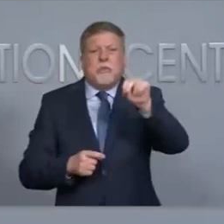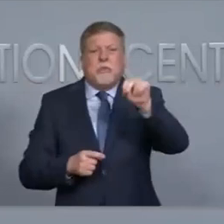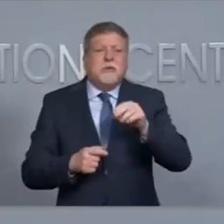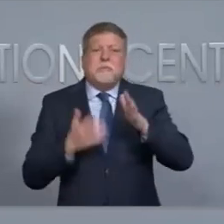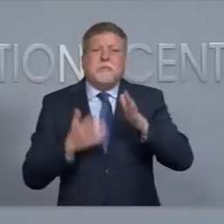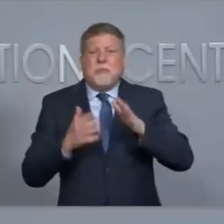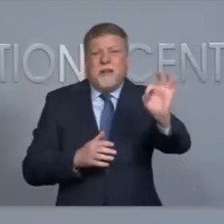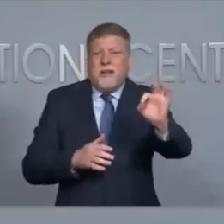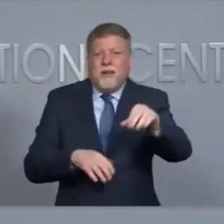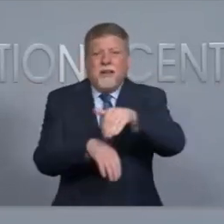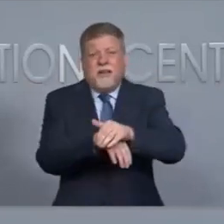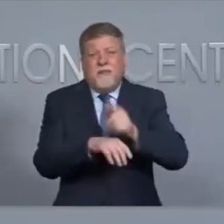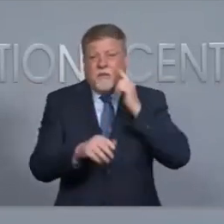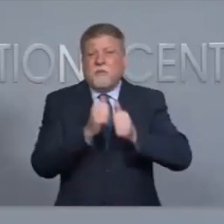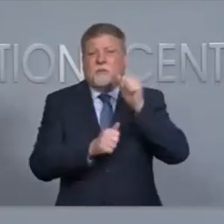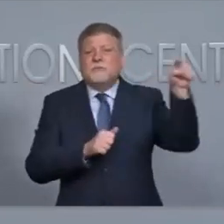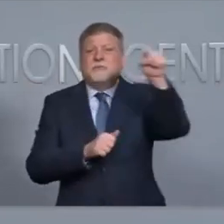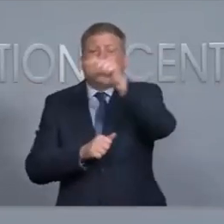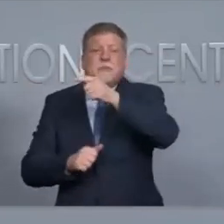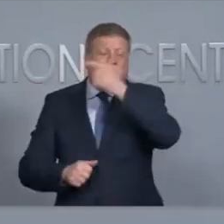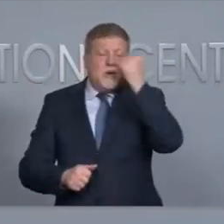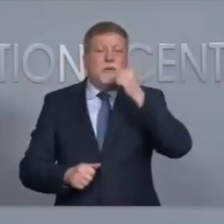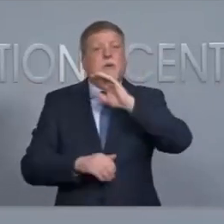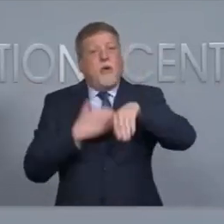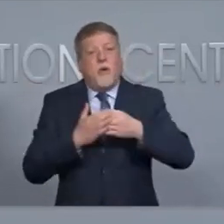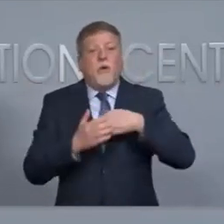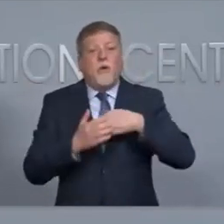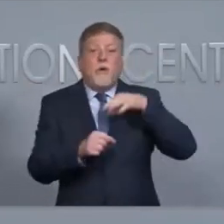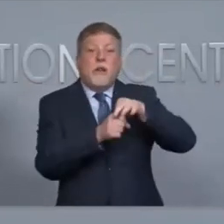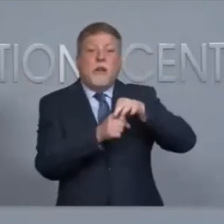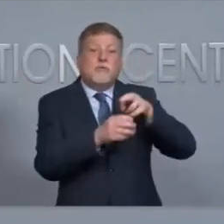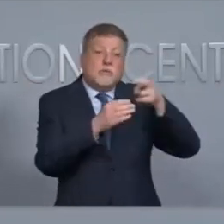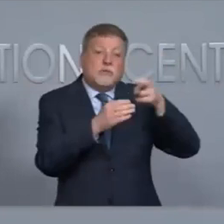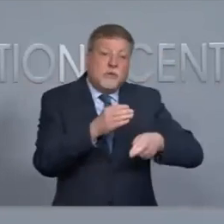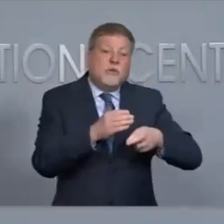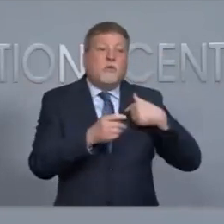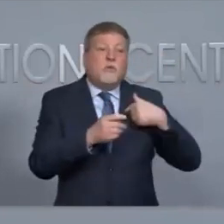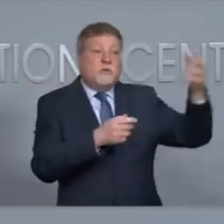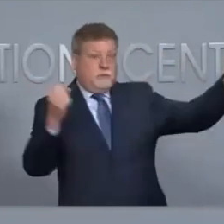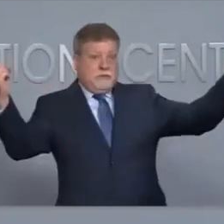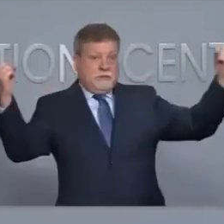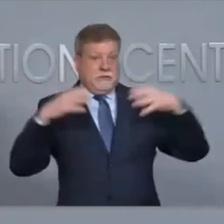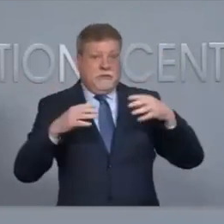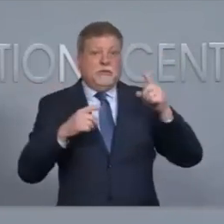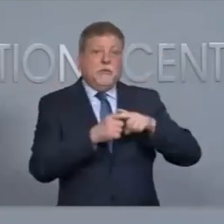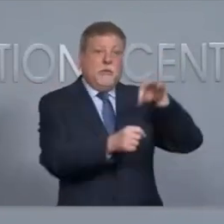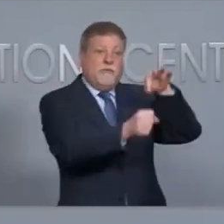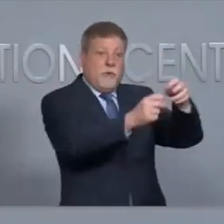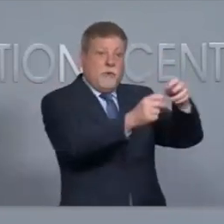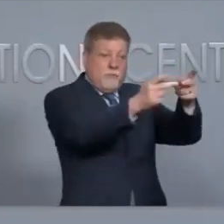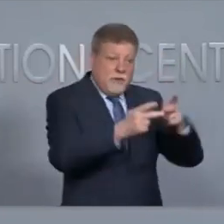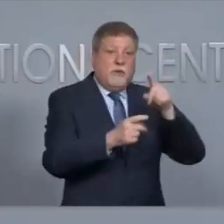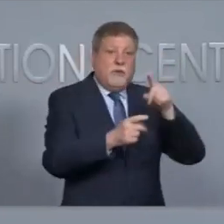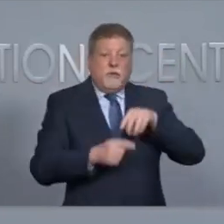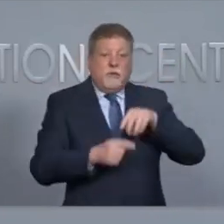pushing 9 o'clock for most people because all of our election results are brought in from the polling places into the